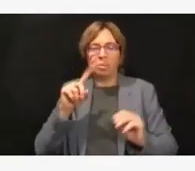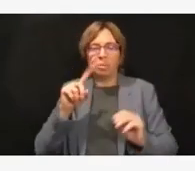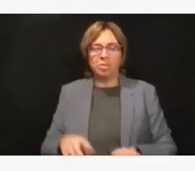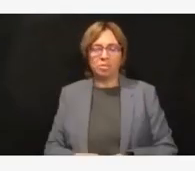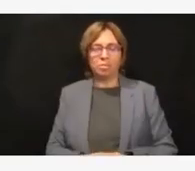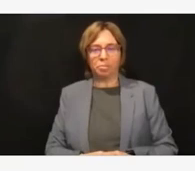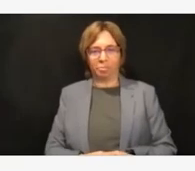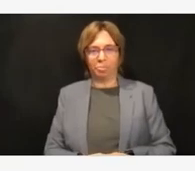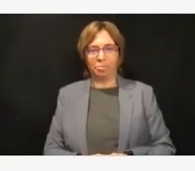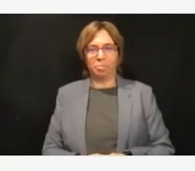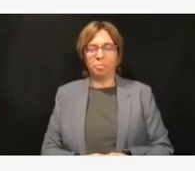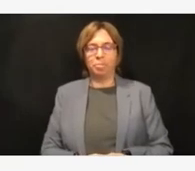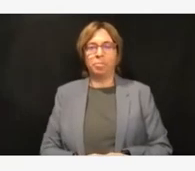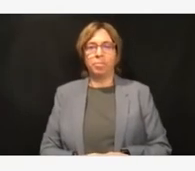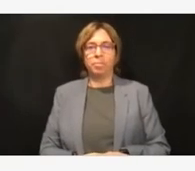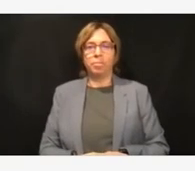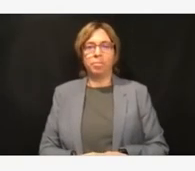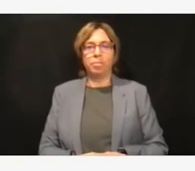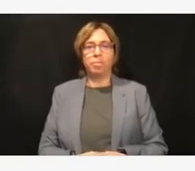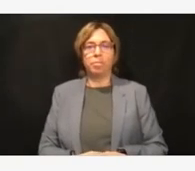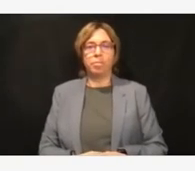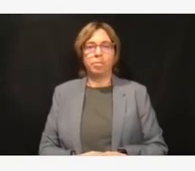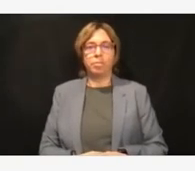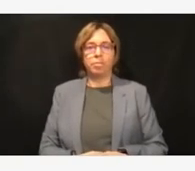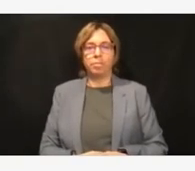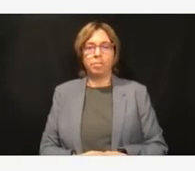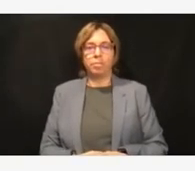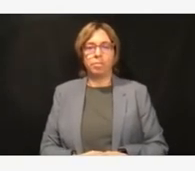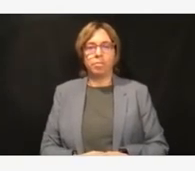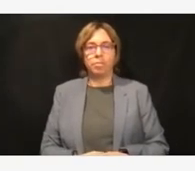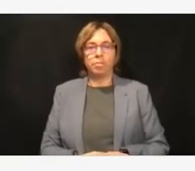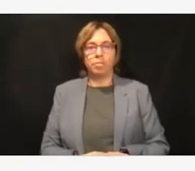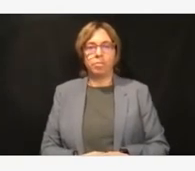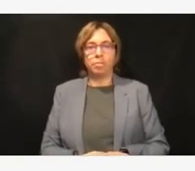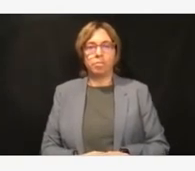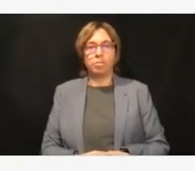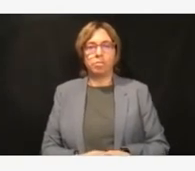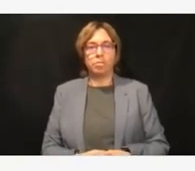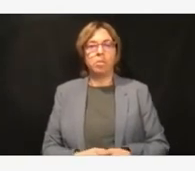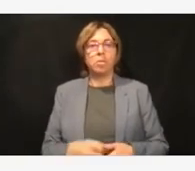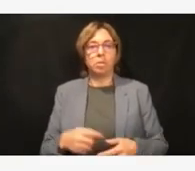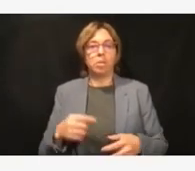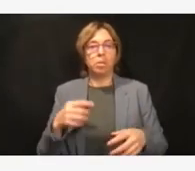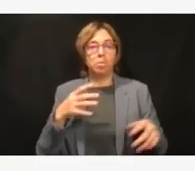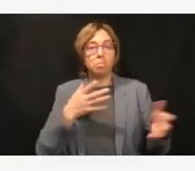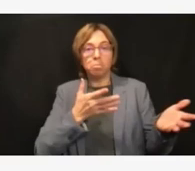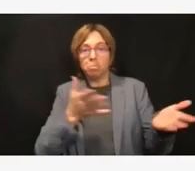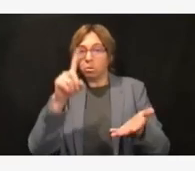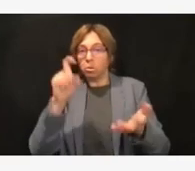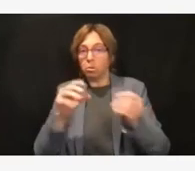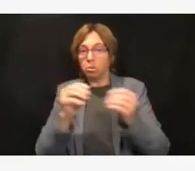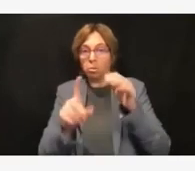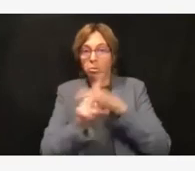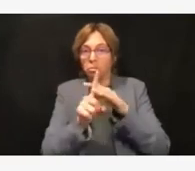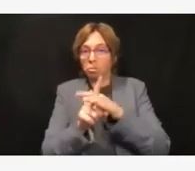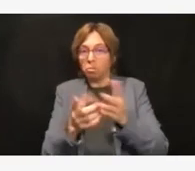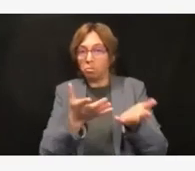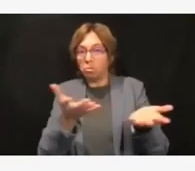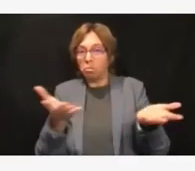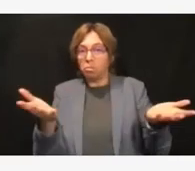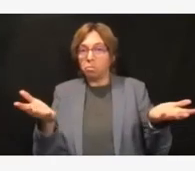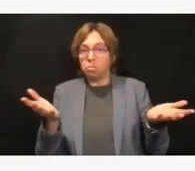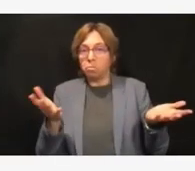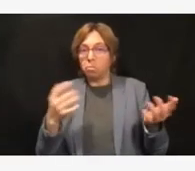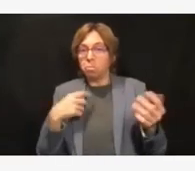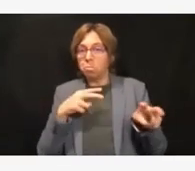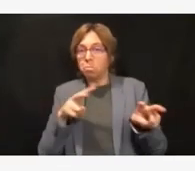I do not see any more questions. I'll you a second here if anyone wants to raise their